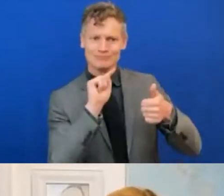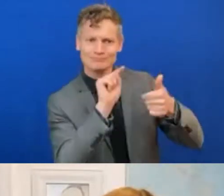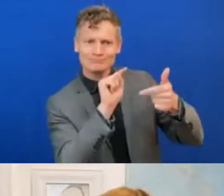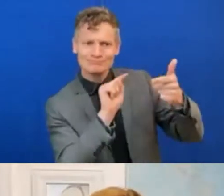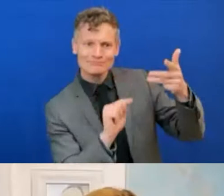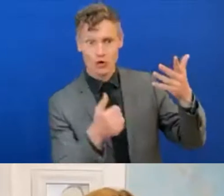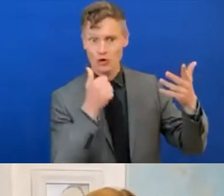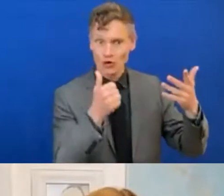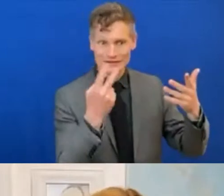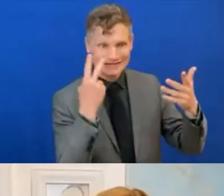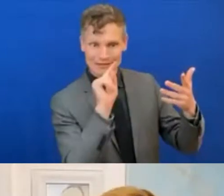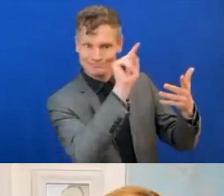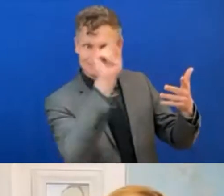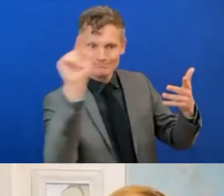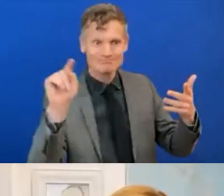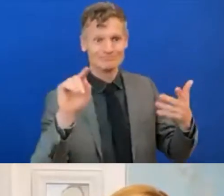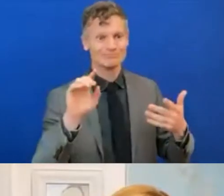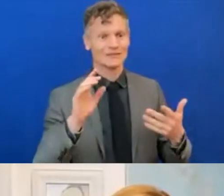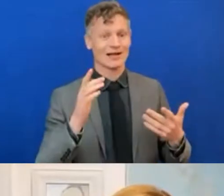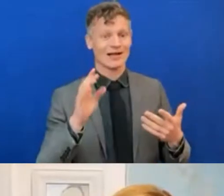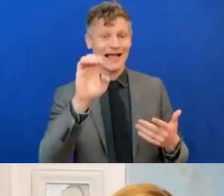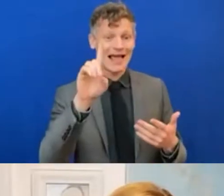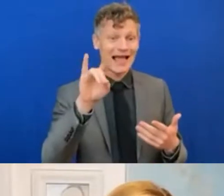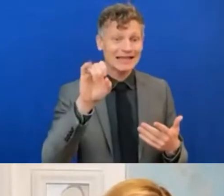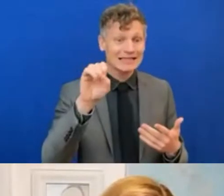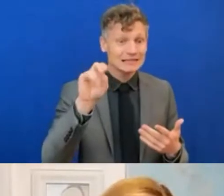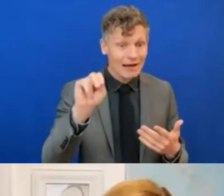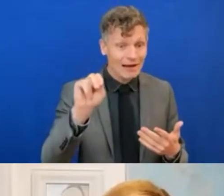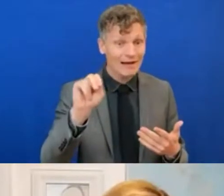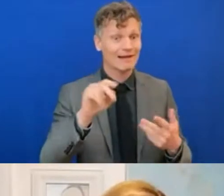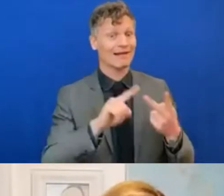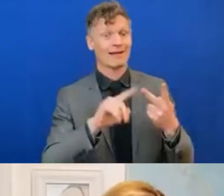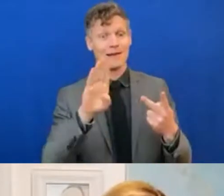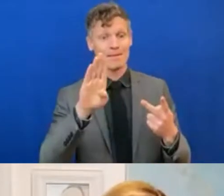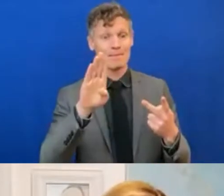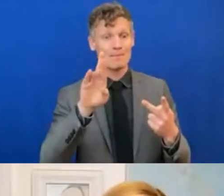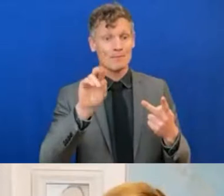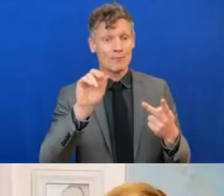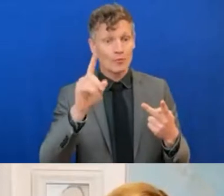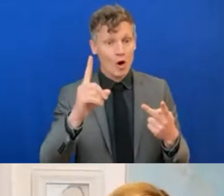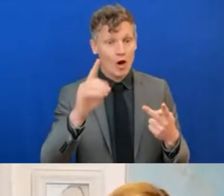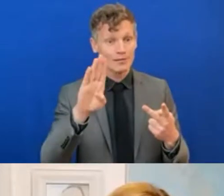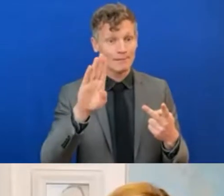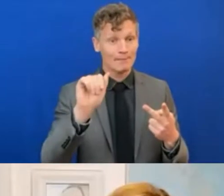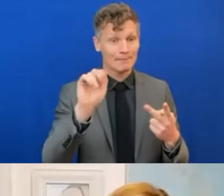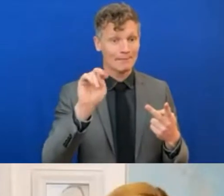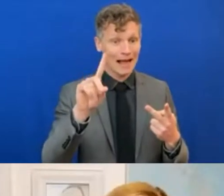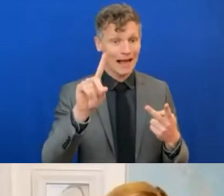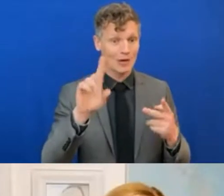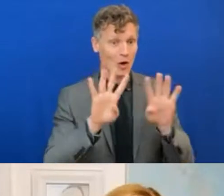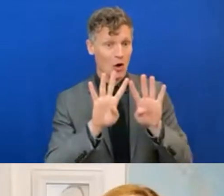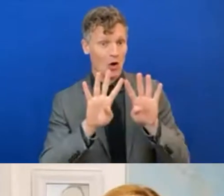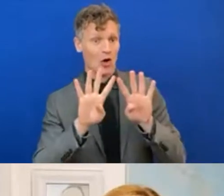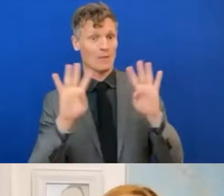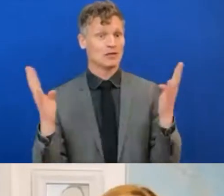from the Broadband Commission to the Edison Alliance. I would say that there's growing recognition that partnership needs to be right